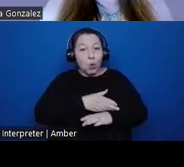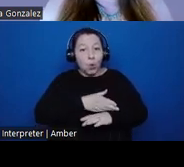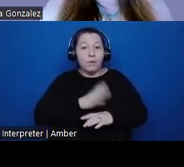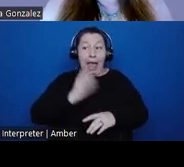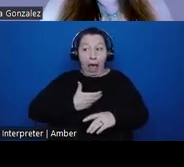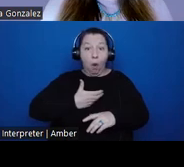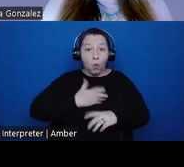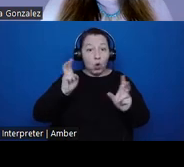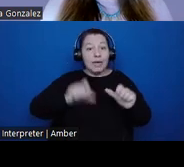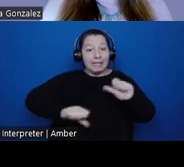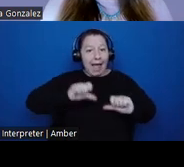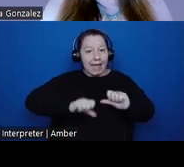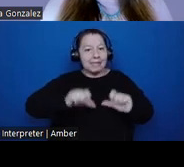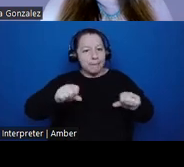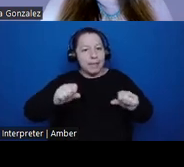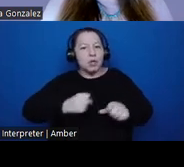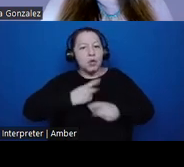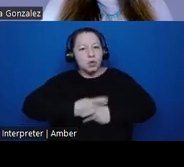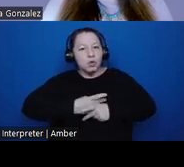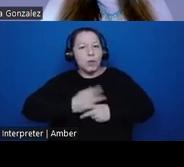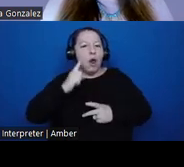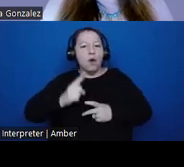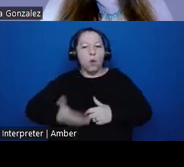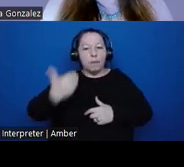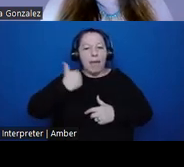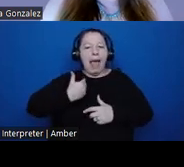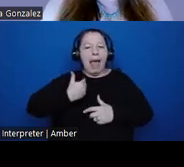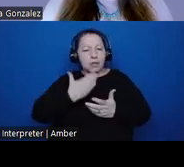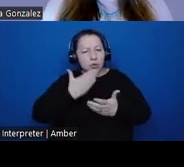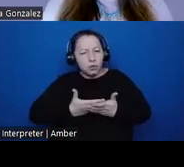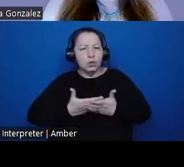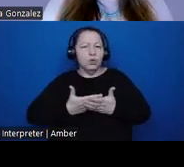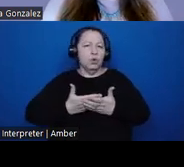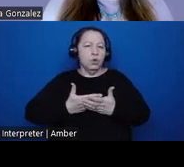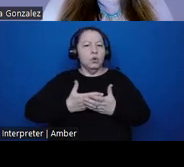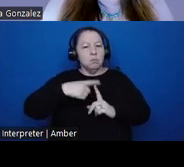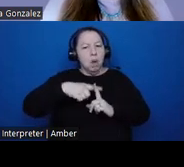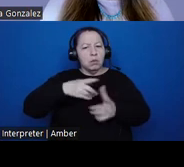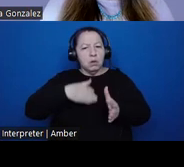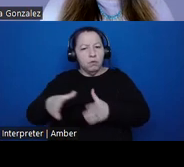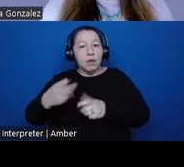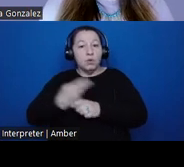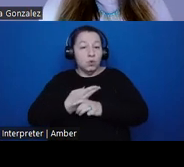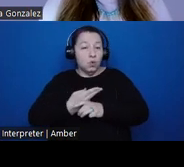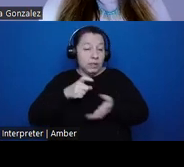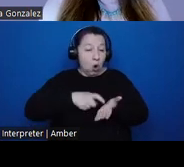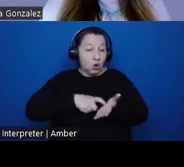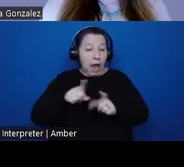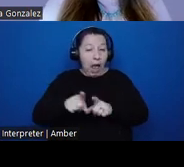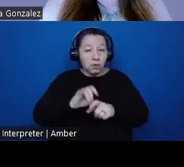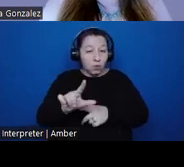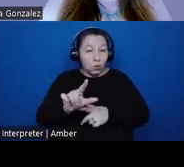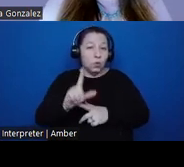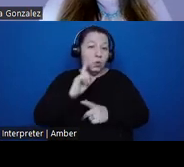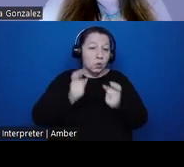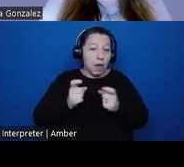to care for the past in meaningful ways. Using archaeology as a tool to manage grand run heritage raises significant